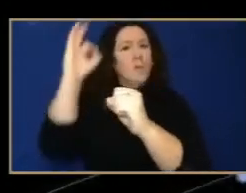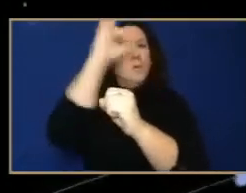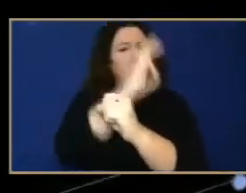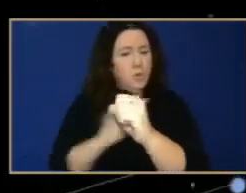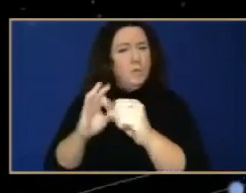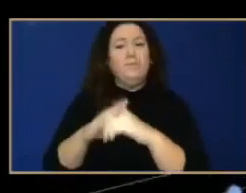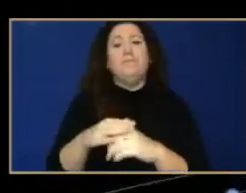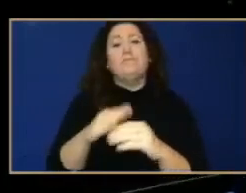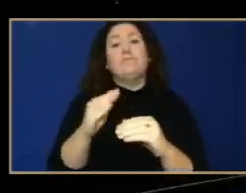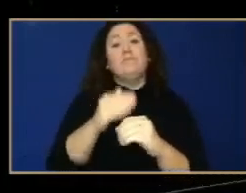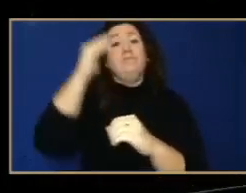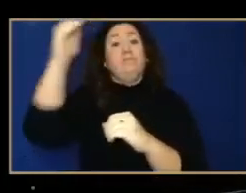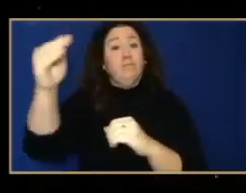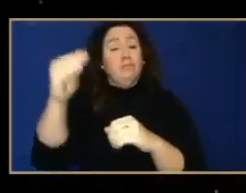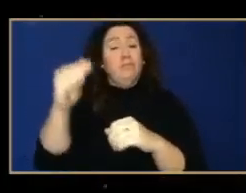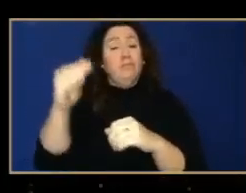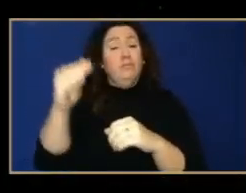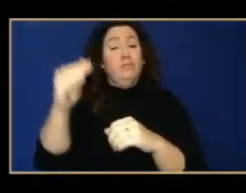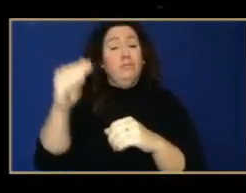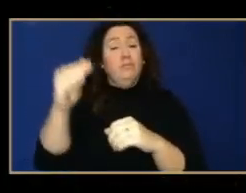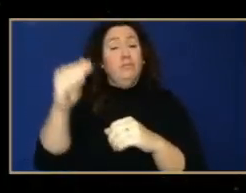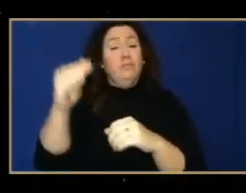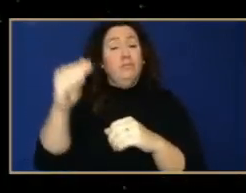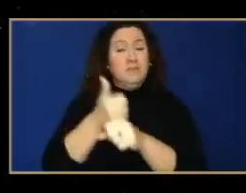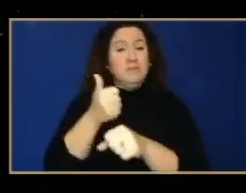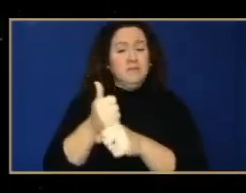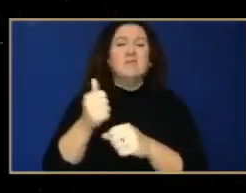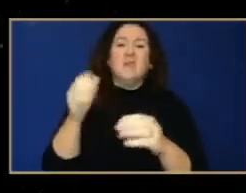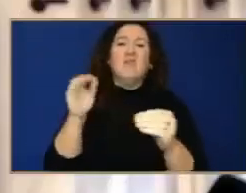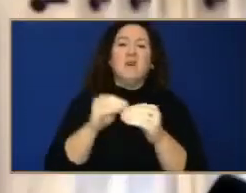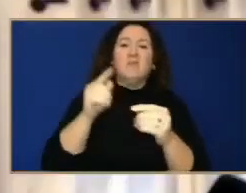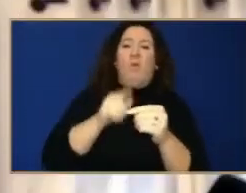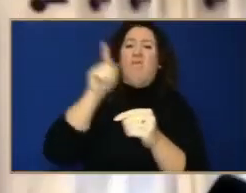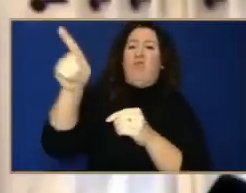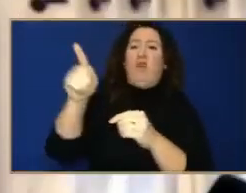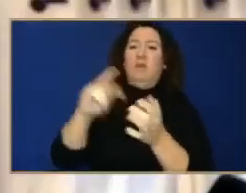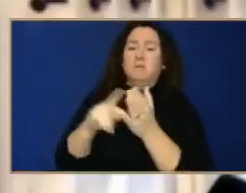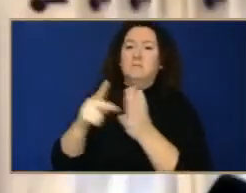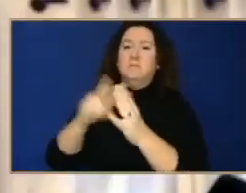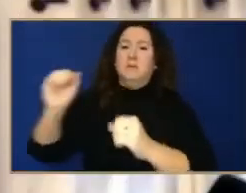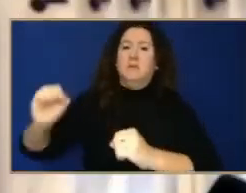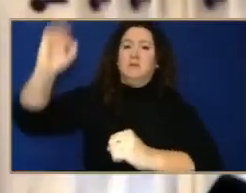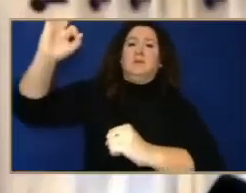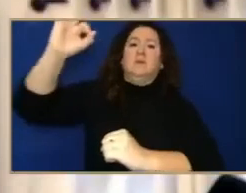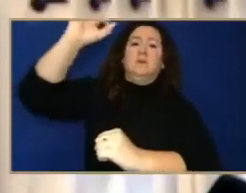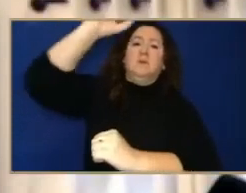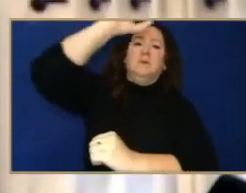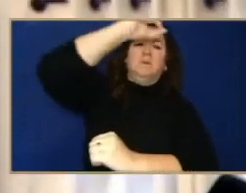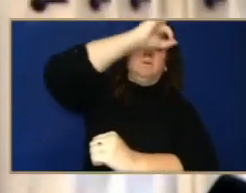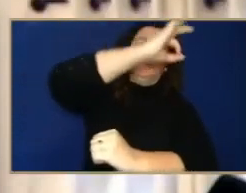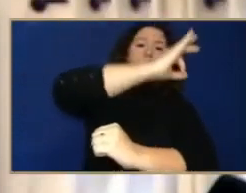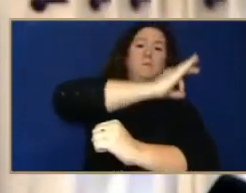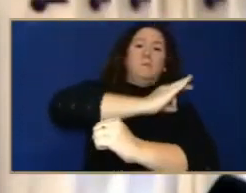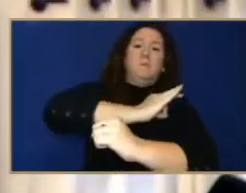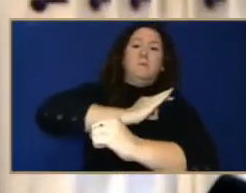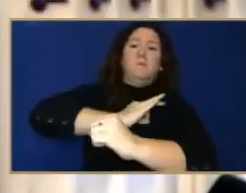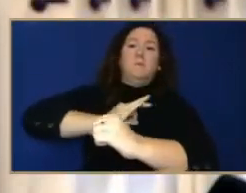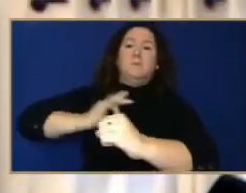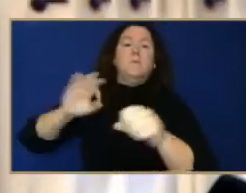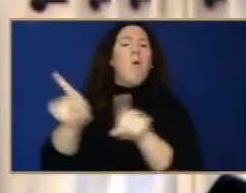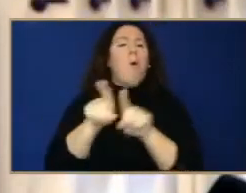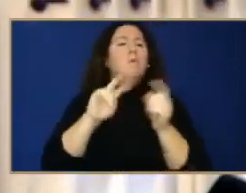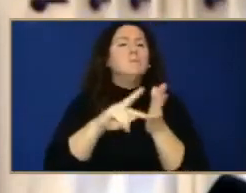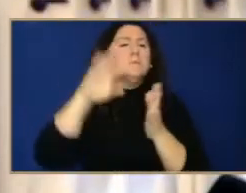the next planet out, is has further to go. And it's moving slower because it's tugged around less strongly by the force of the sun's gravity.